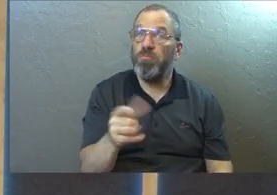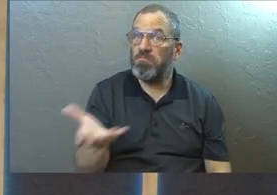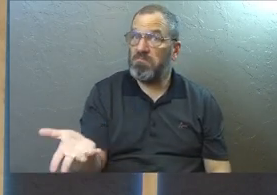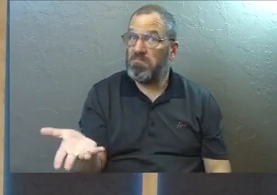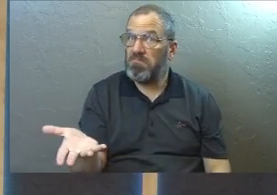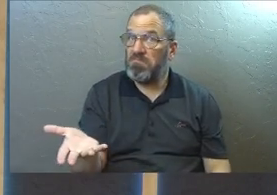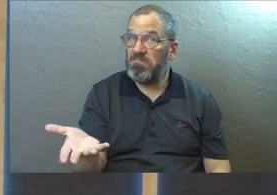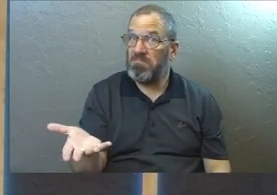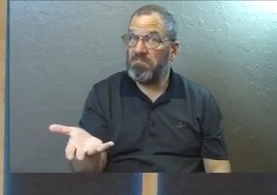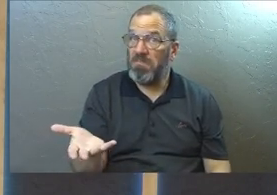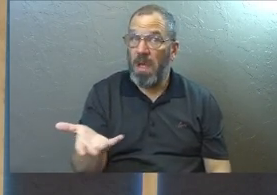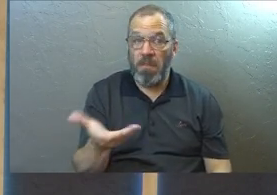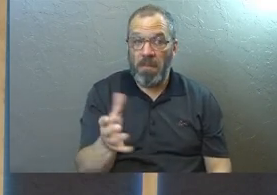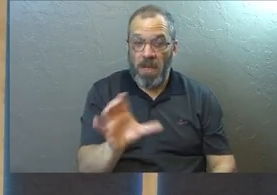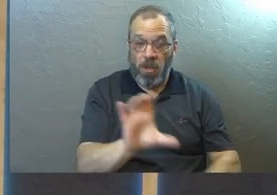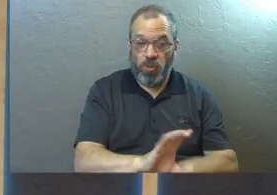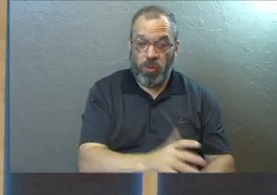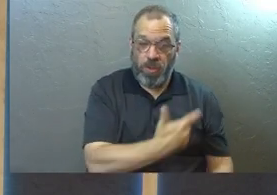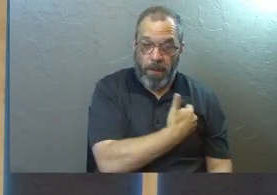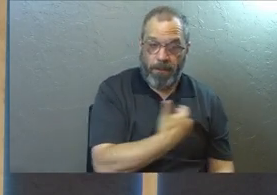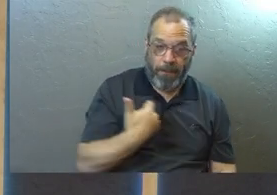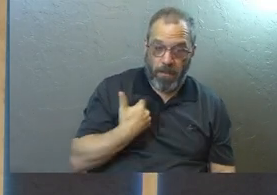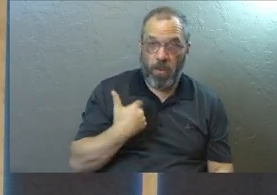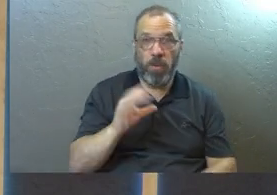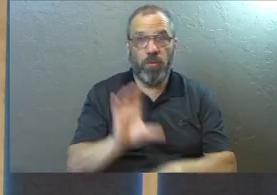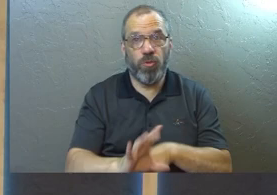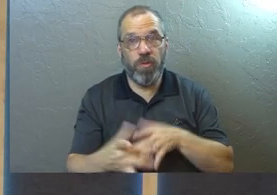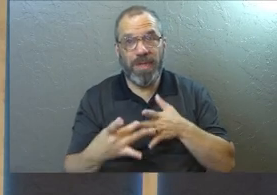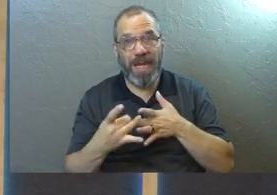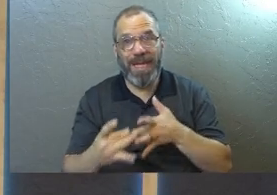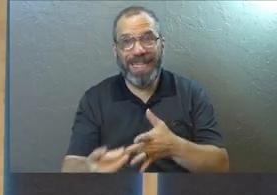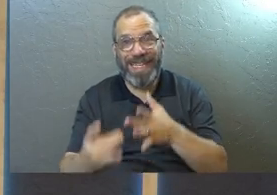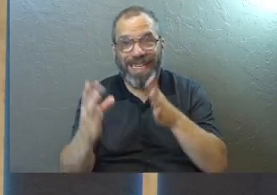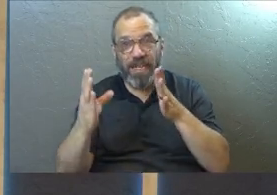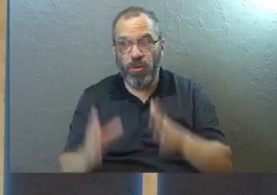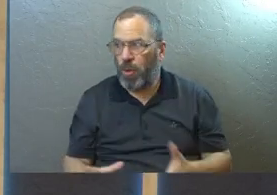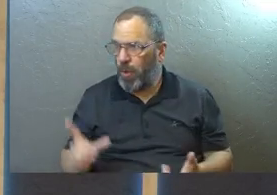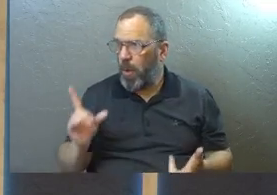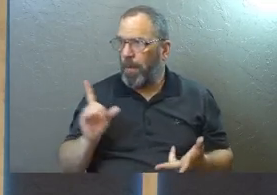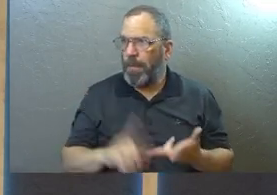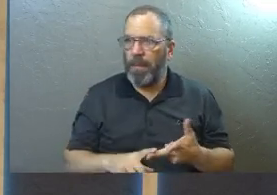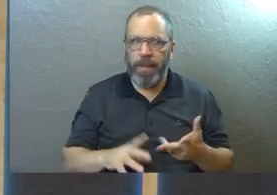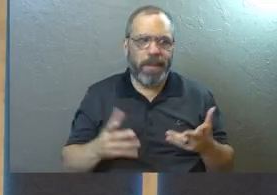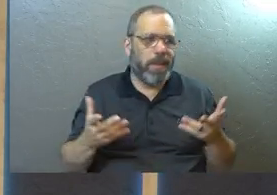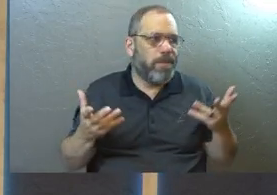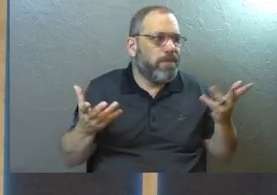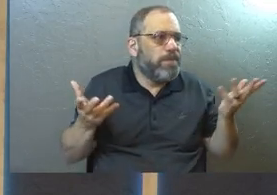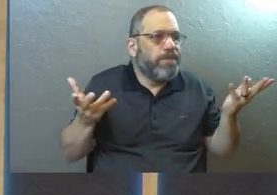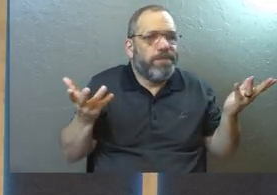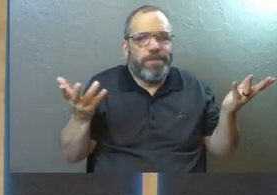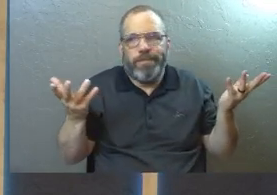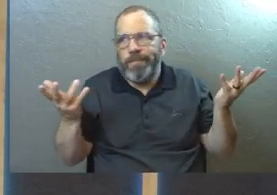Maybe you were hurt directly by a church leader. Maybe you were in a spot of